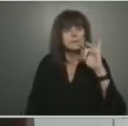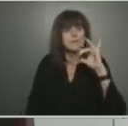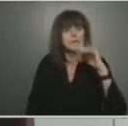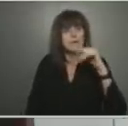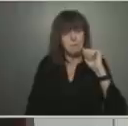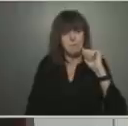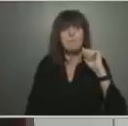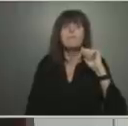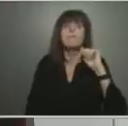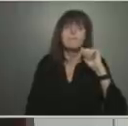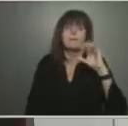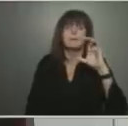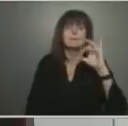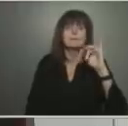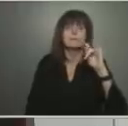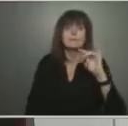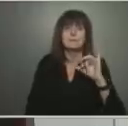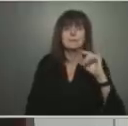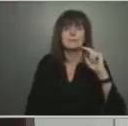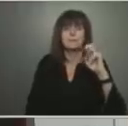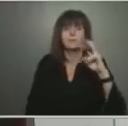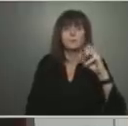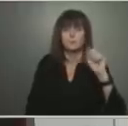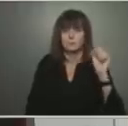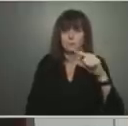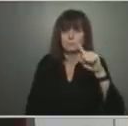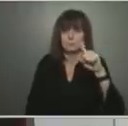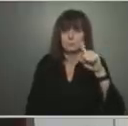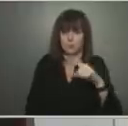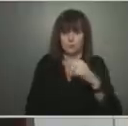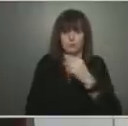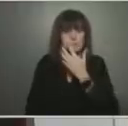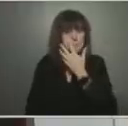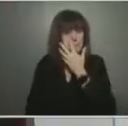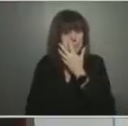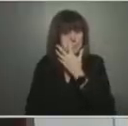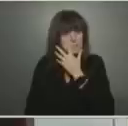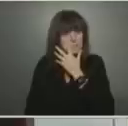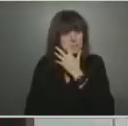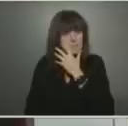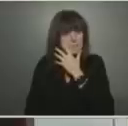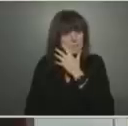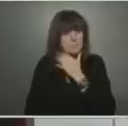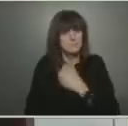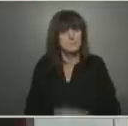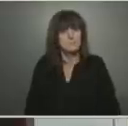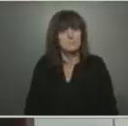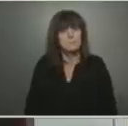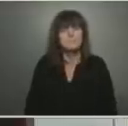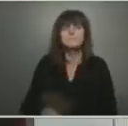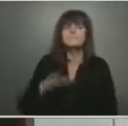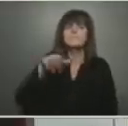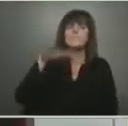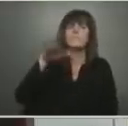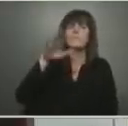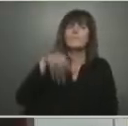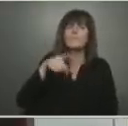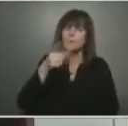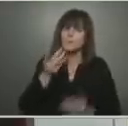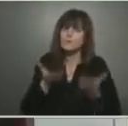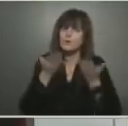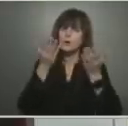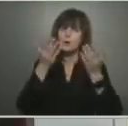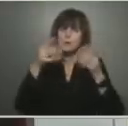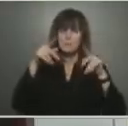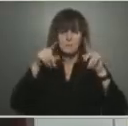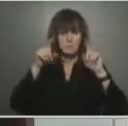Hi, Dr. Moore. Earlier in response to Matthew Bingley's question, you were suggesting that people need to monitor themselves. He was asking when it came